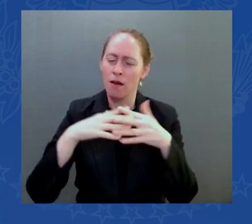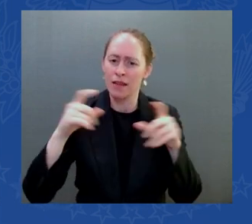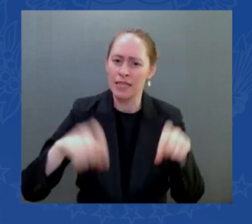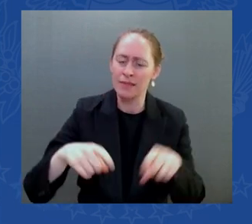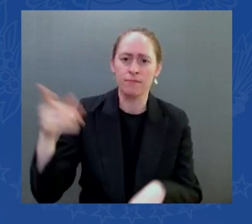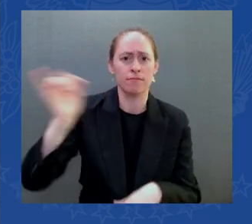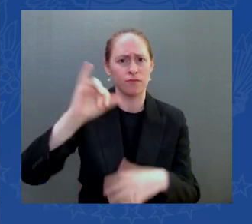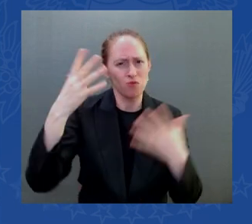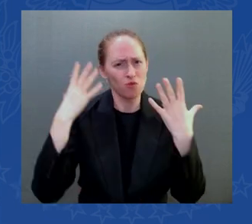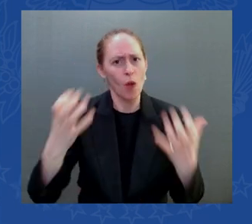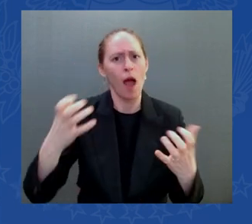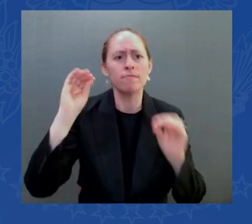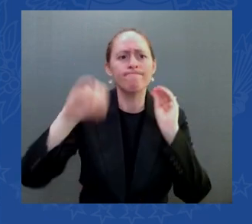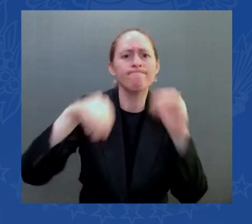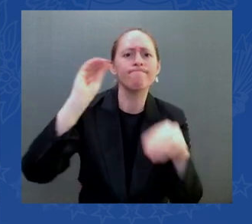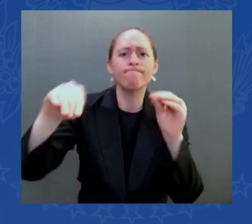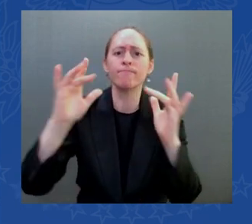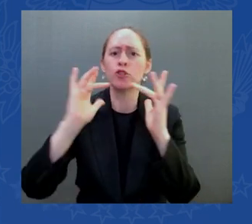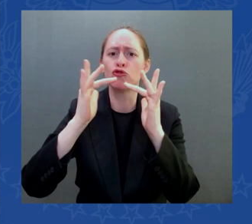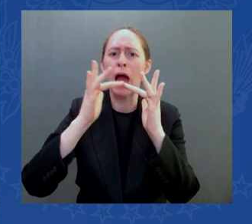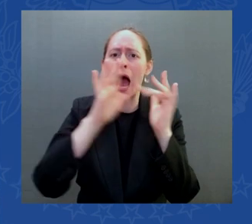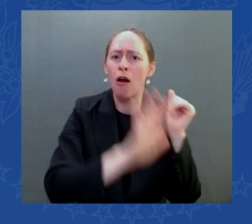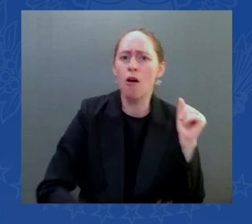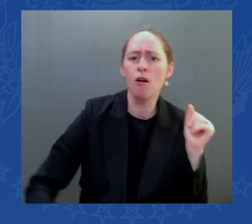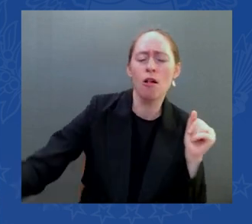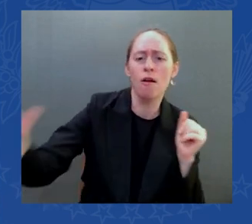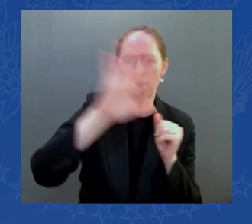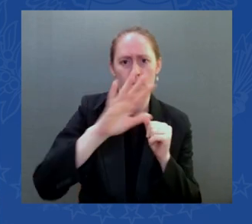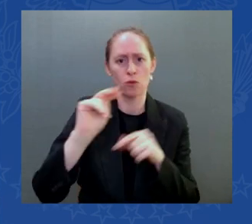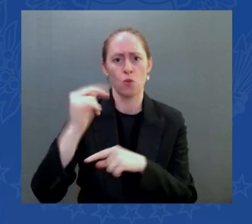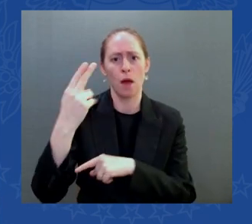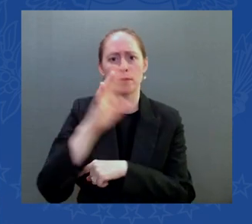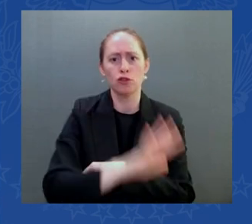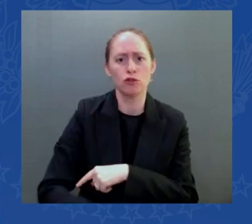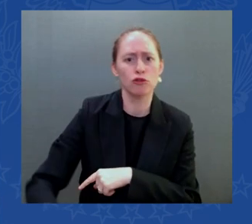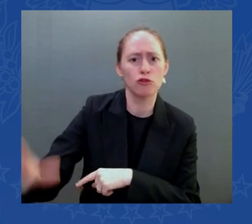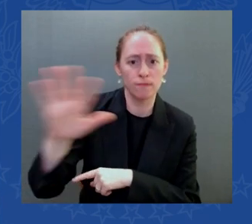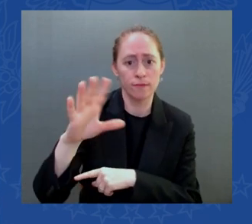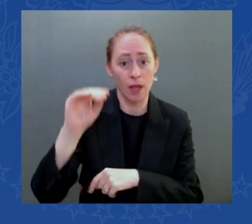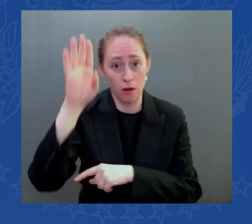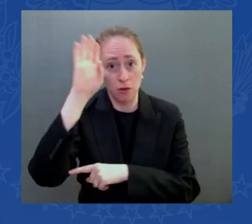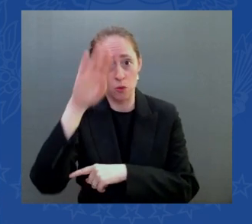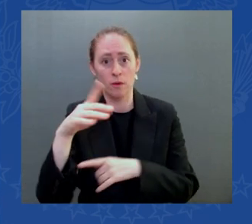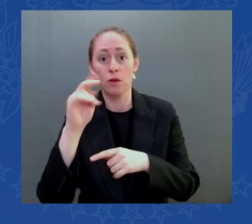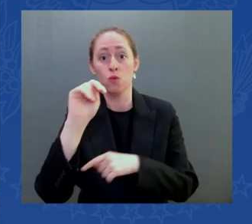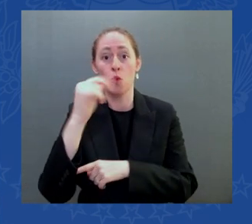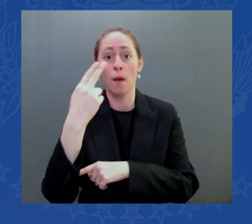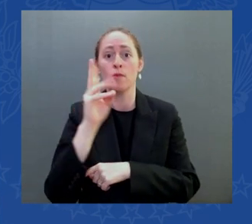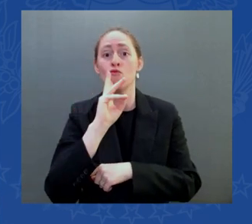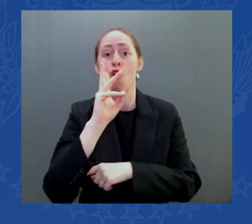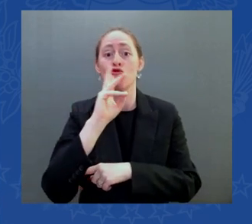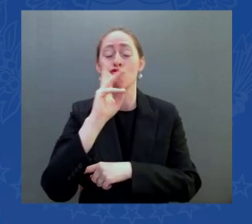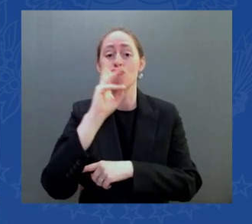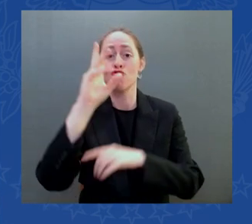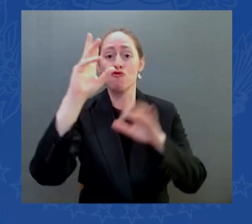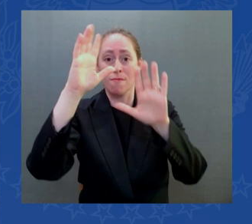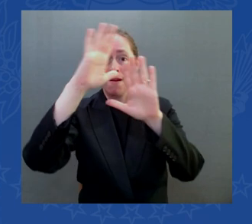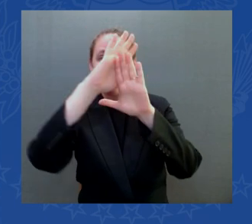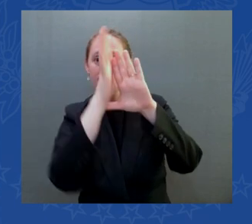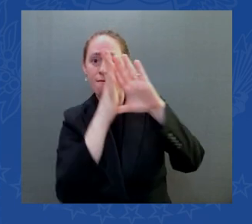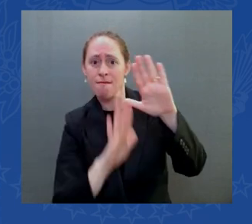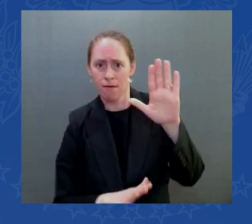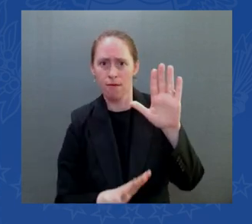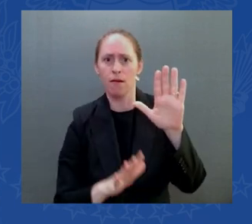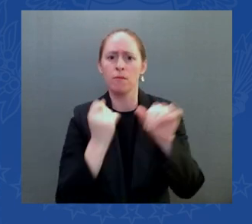extreme storms and for the investments in New Hampshire's roads and bridges ports and waterways and representative Chris